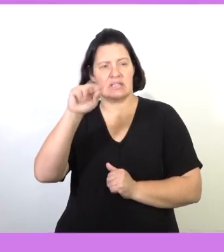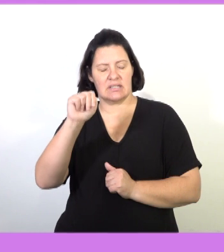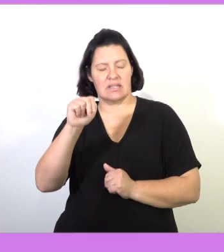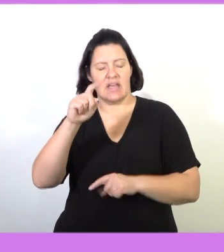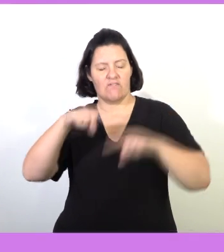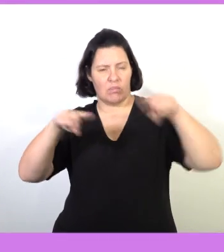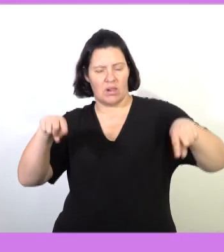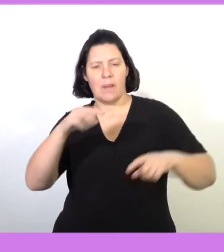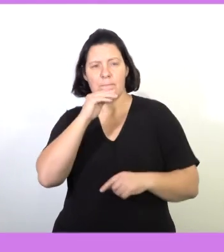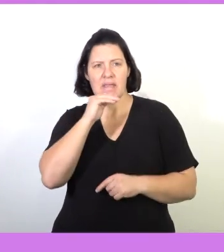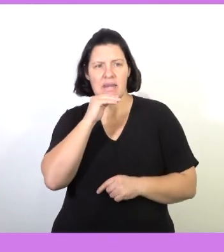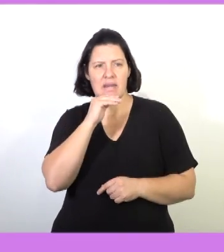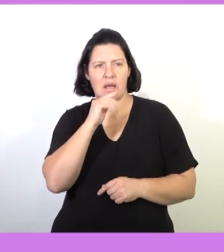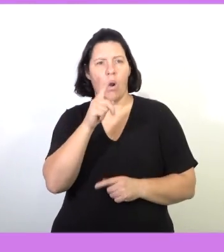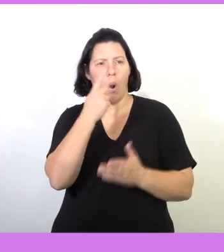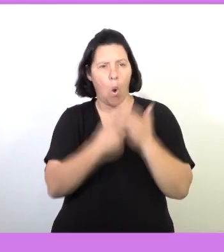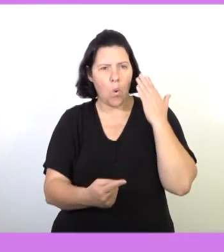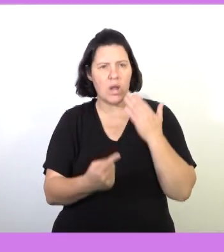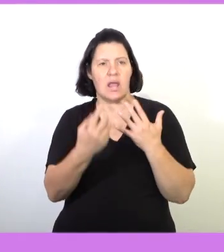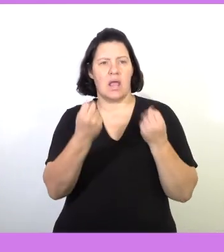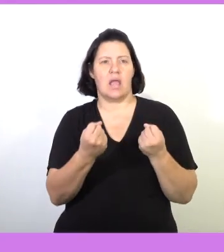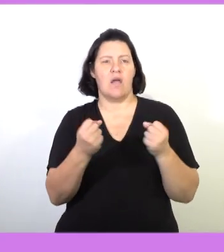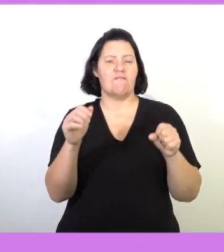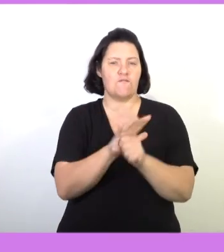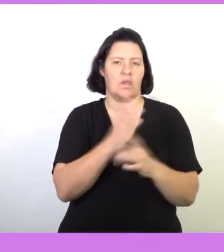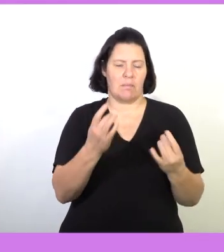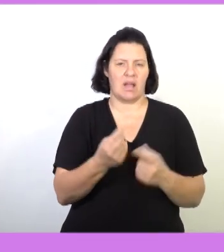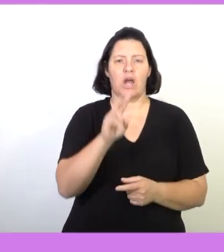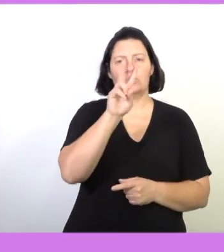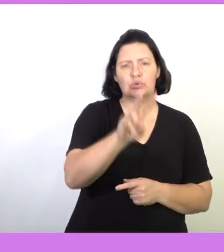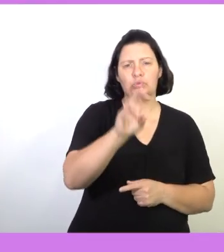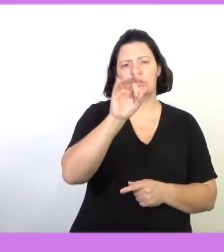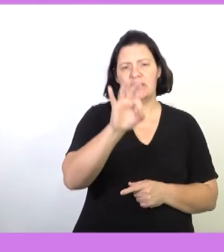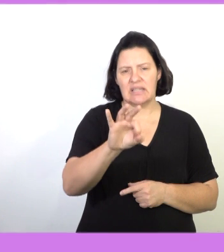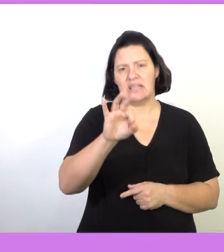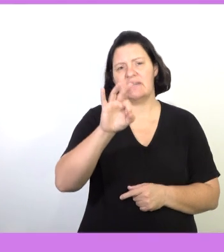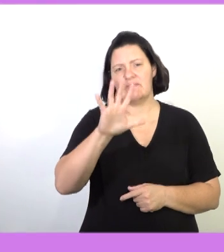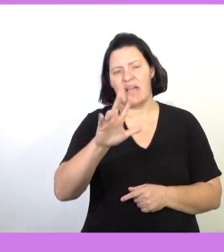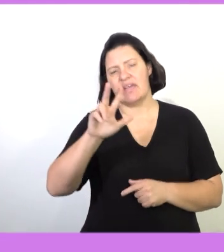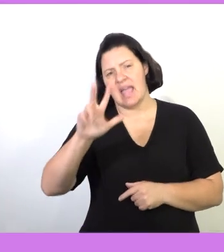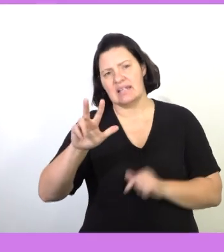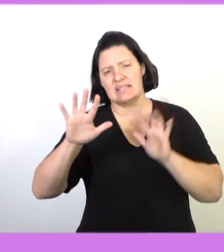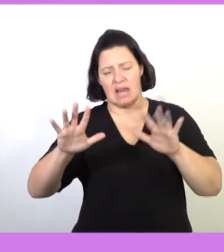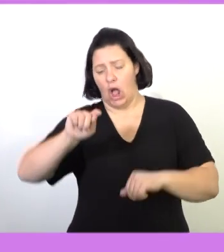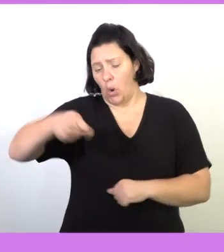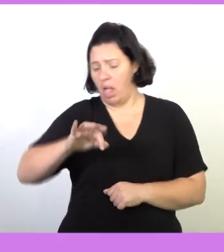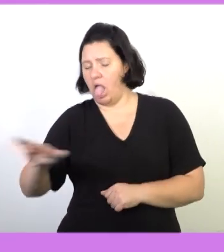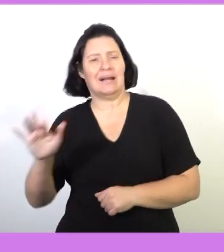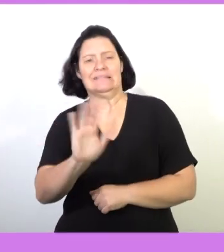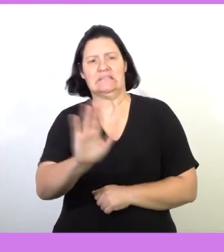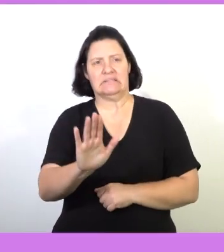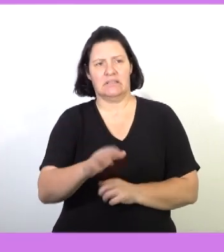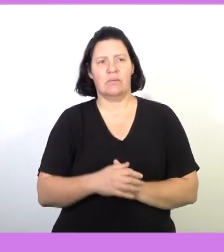only whole numbers. Values like 2, 3, 5, 8, and 10. We have